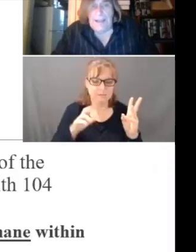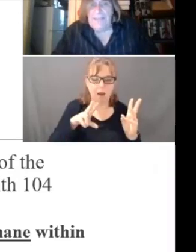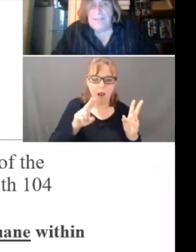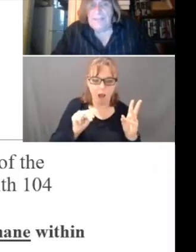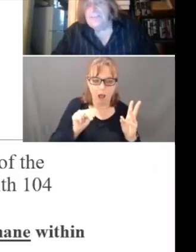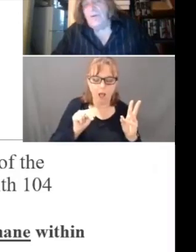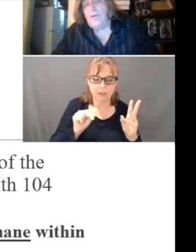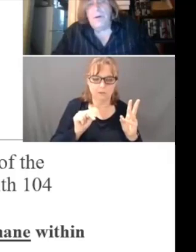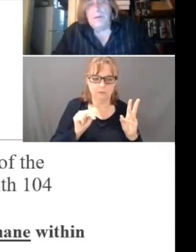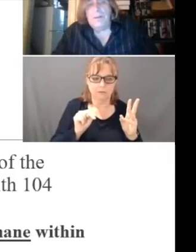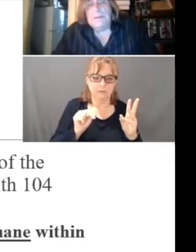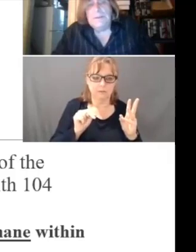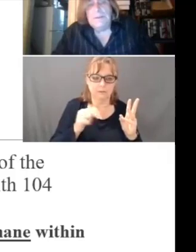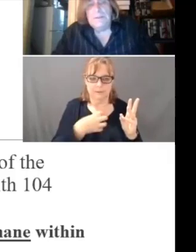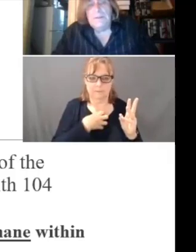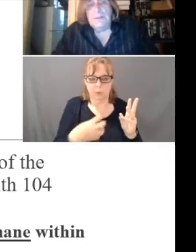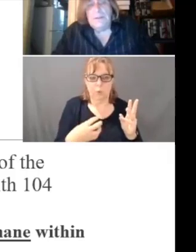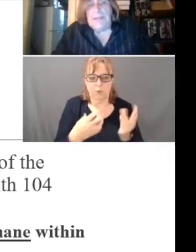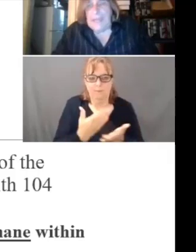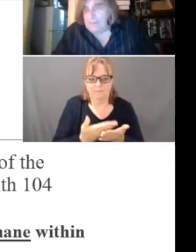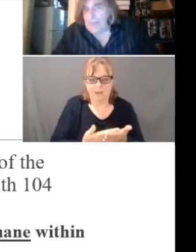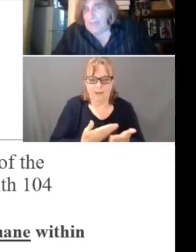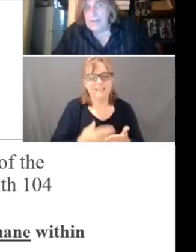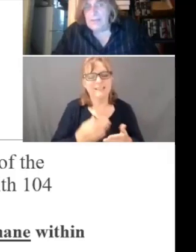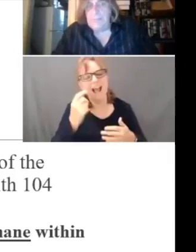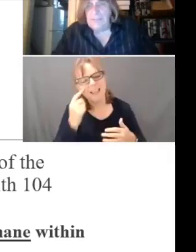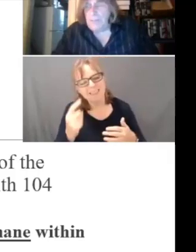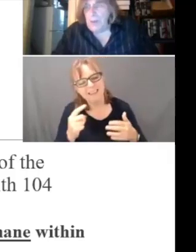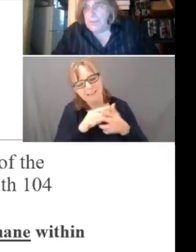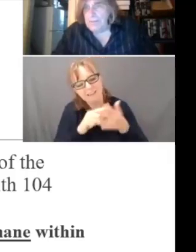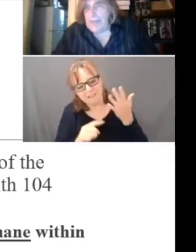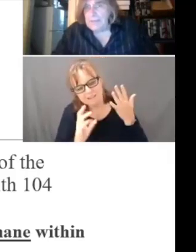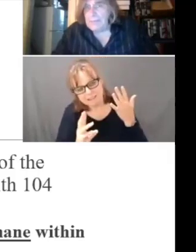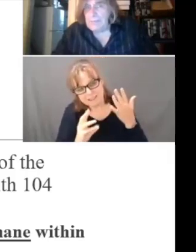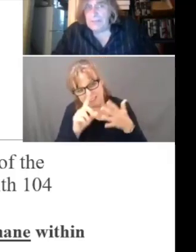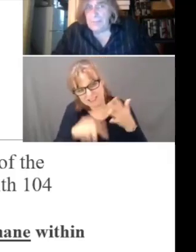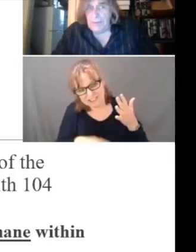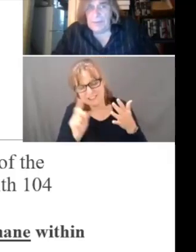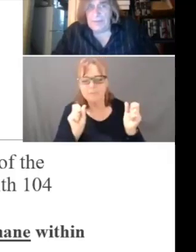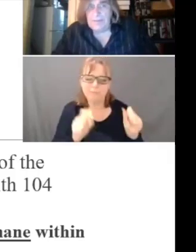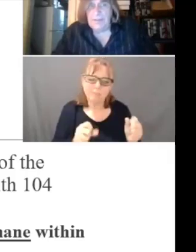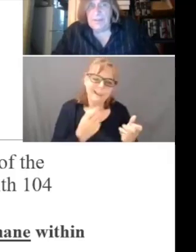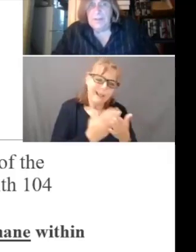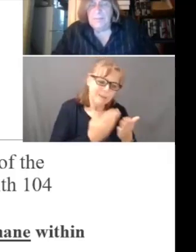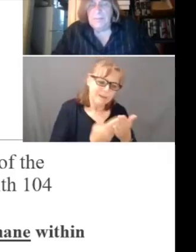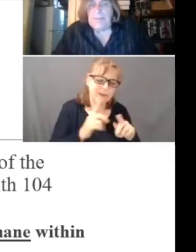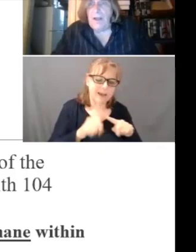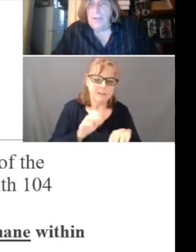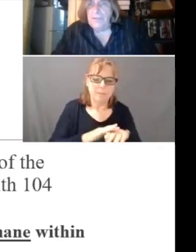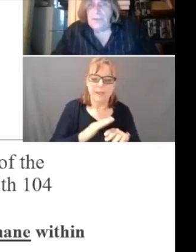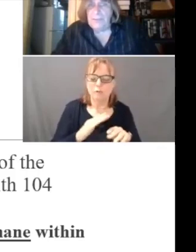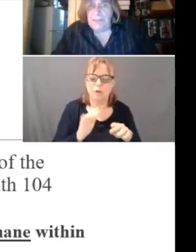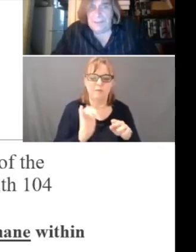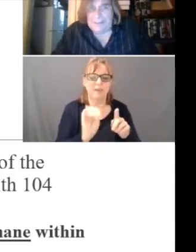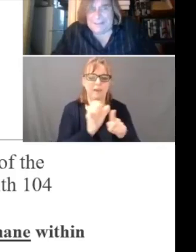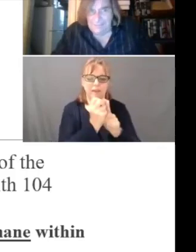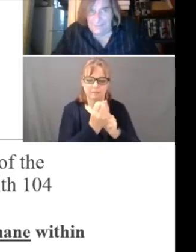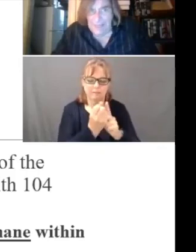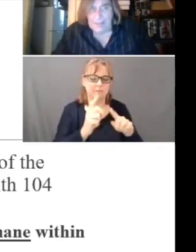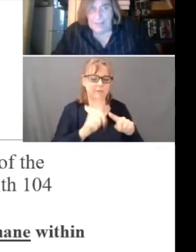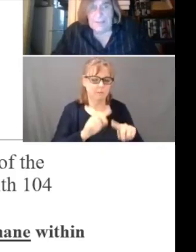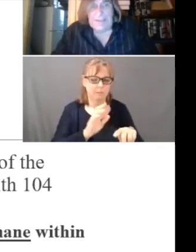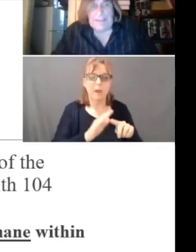I think these are all can be valid based upon the facts, based upon the incident, but they also can be